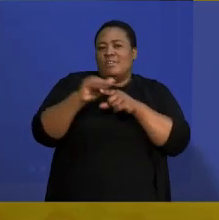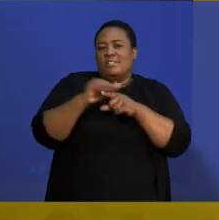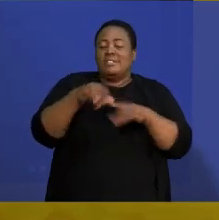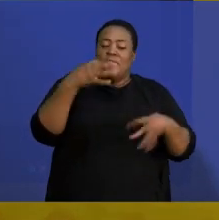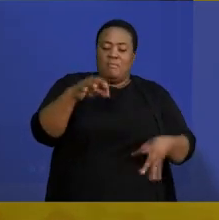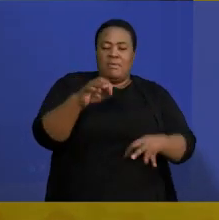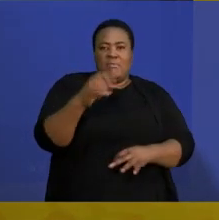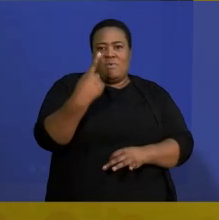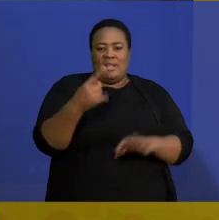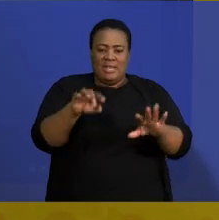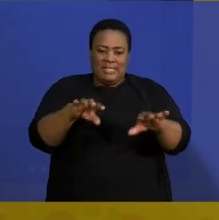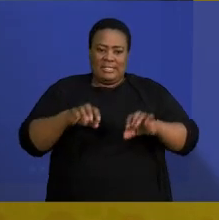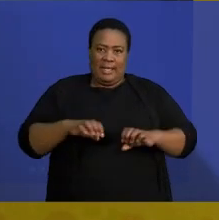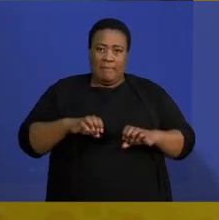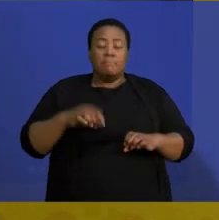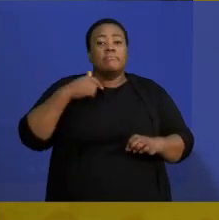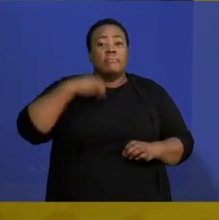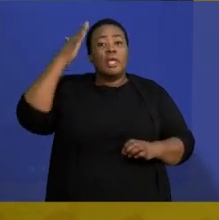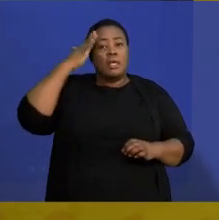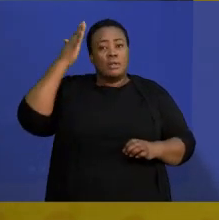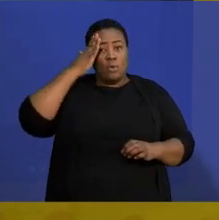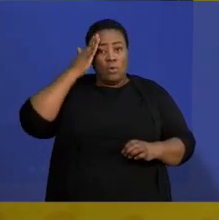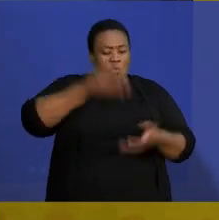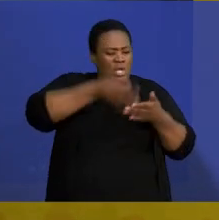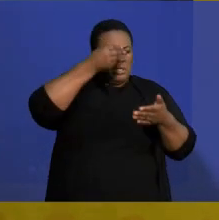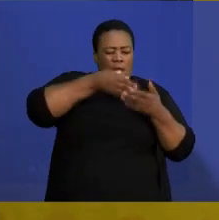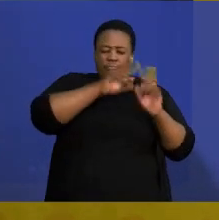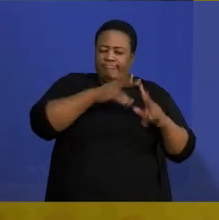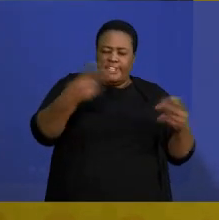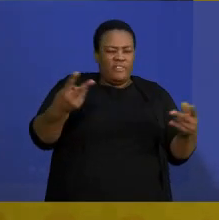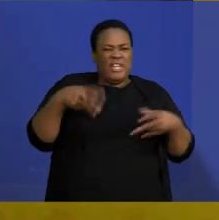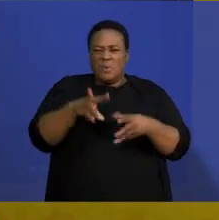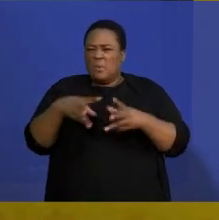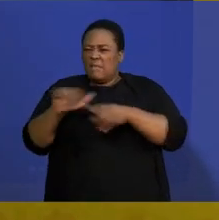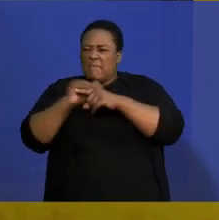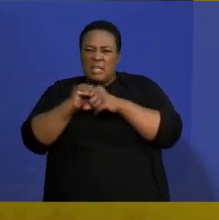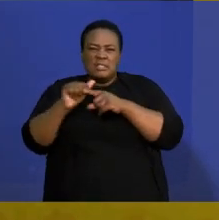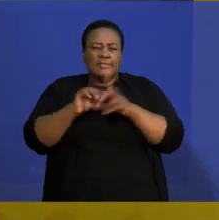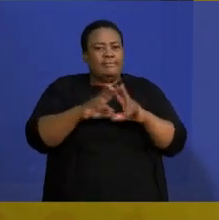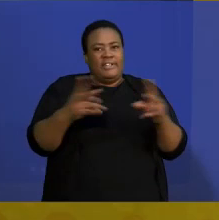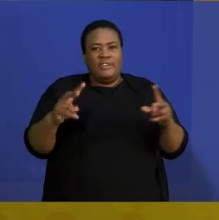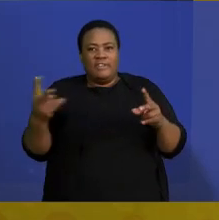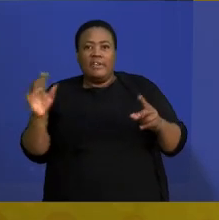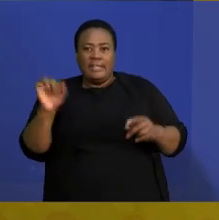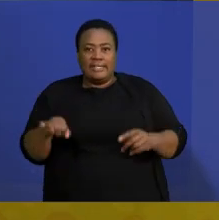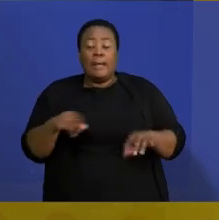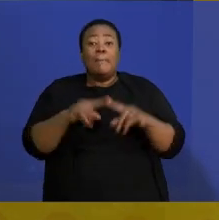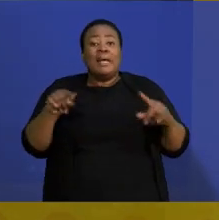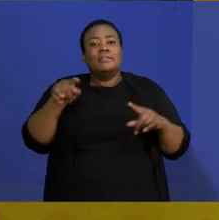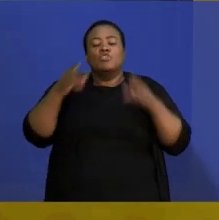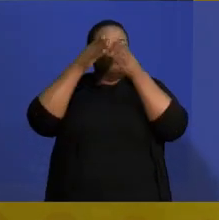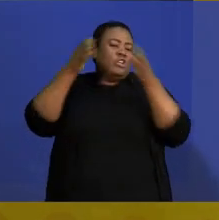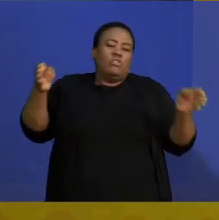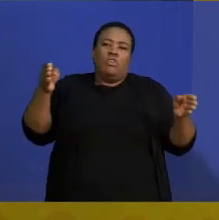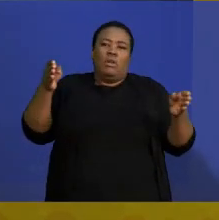exam. I know that we all study differently. We have different ways of practicing. But these are just general views